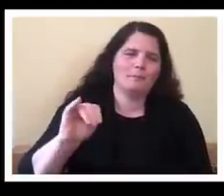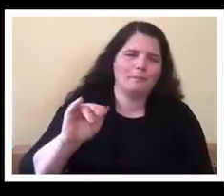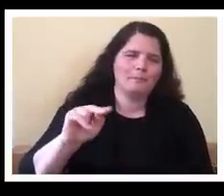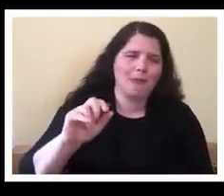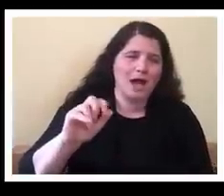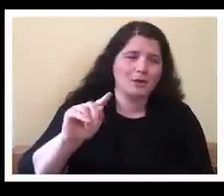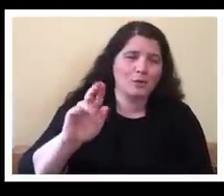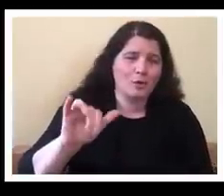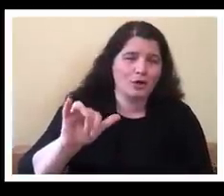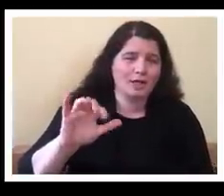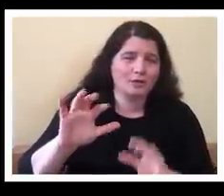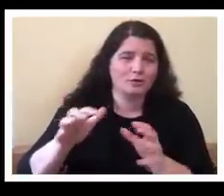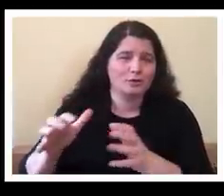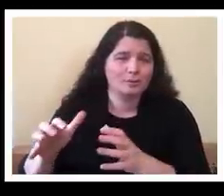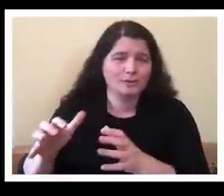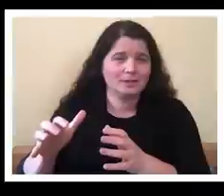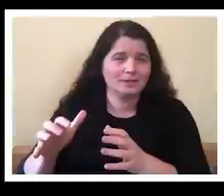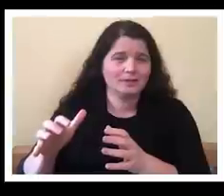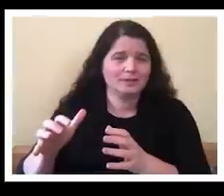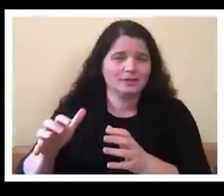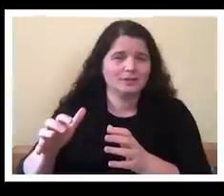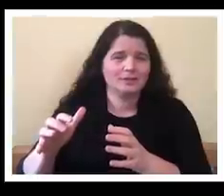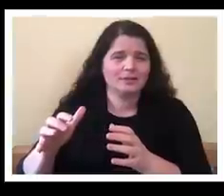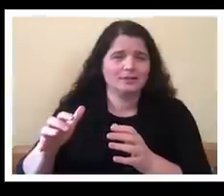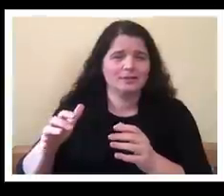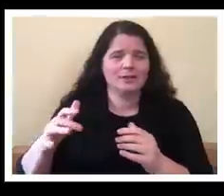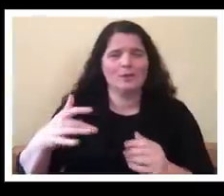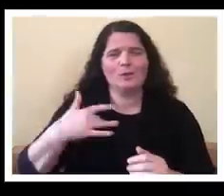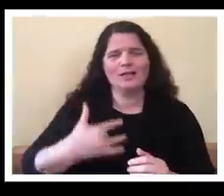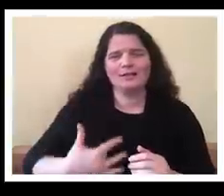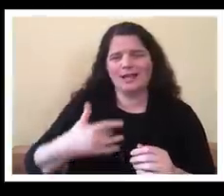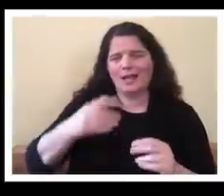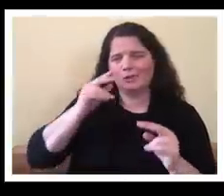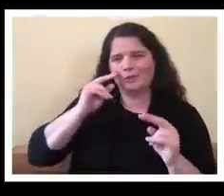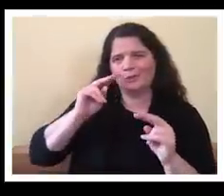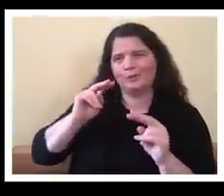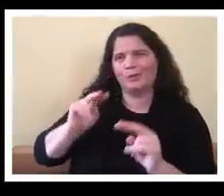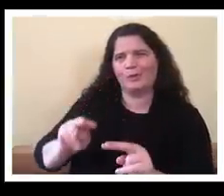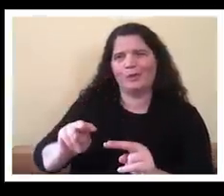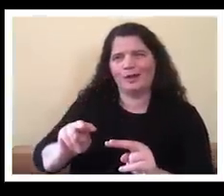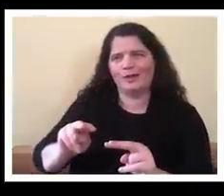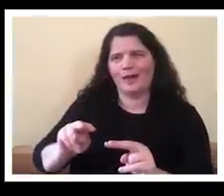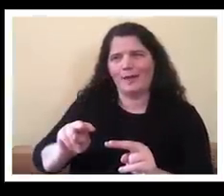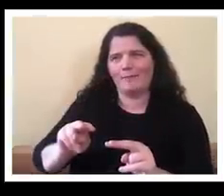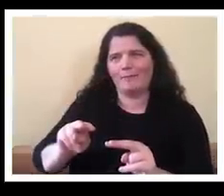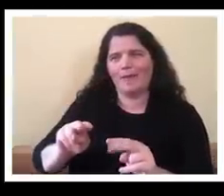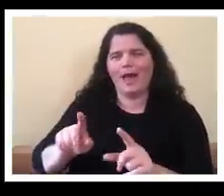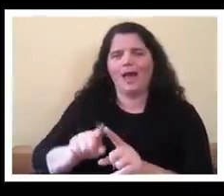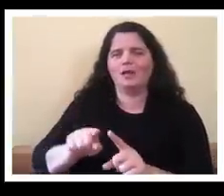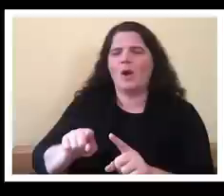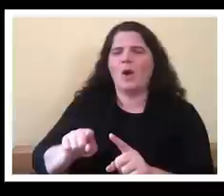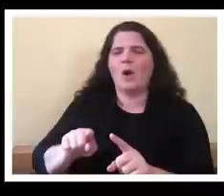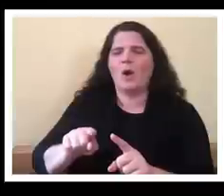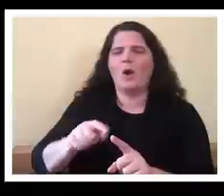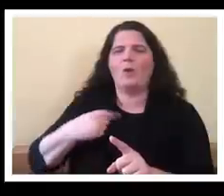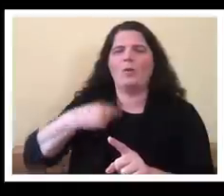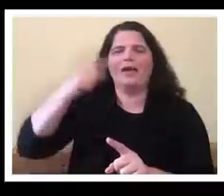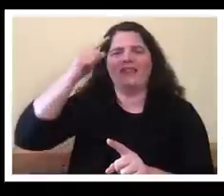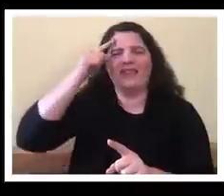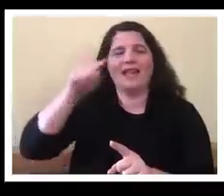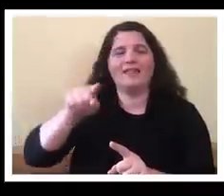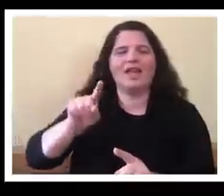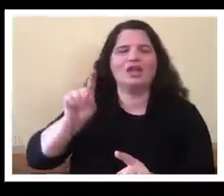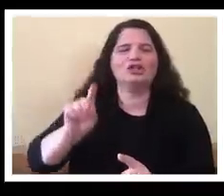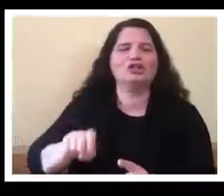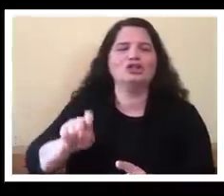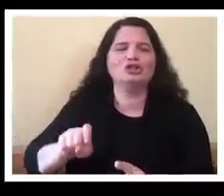we think they should be able to